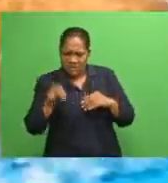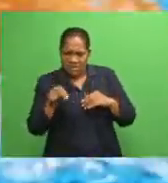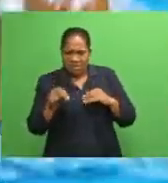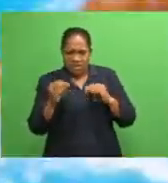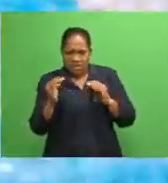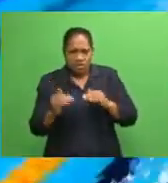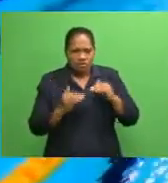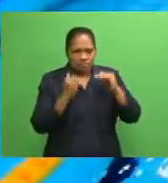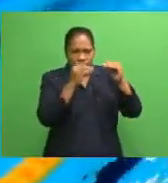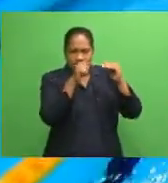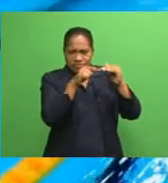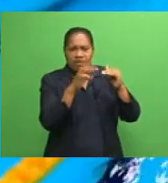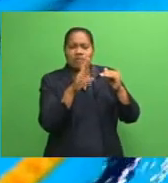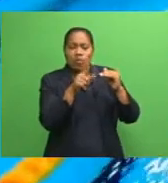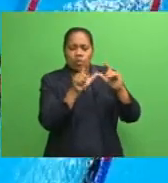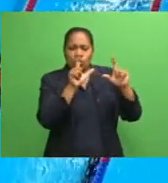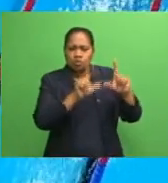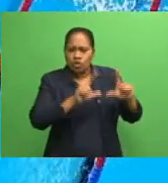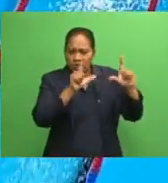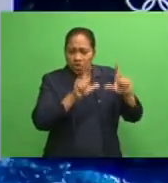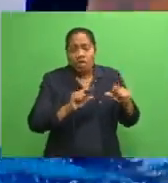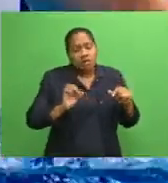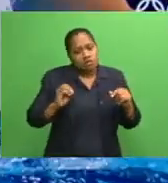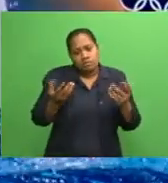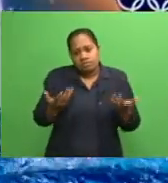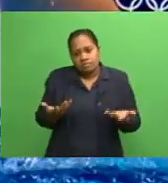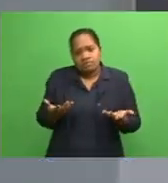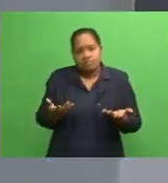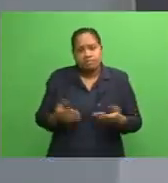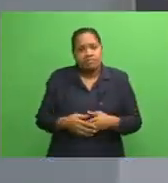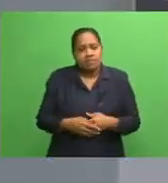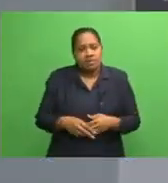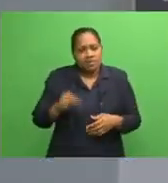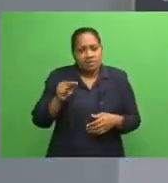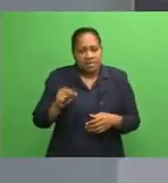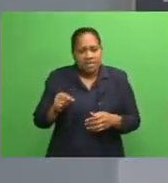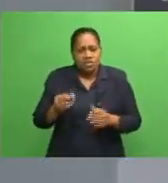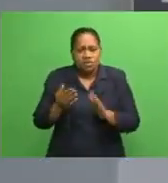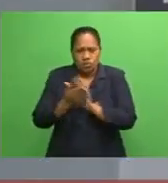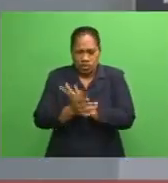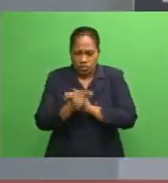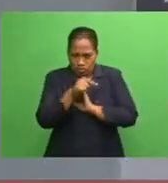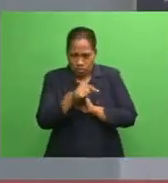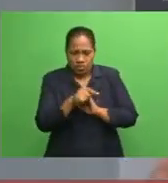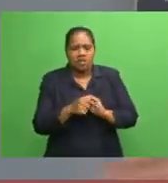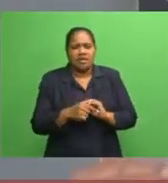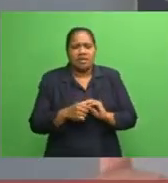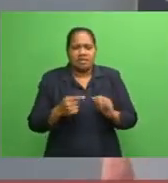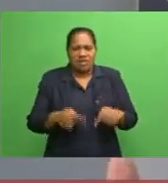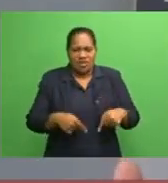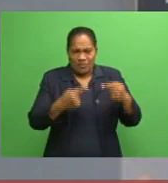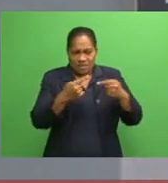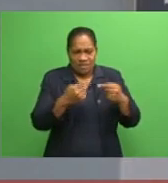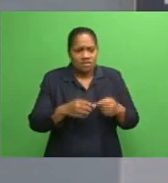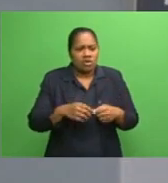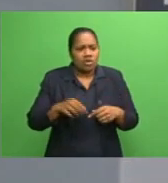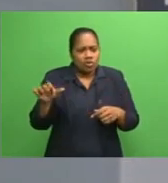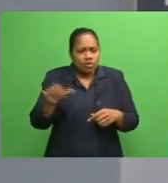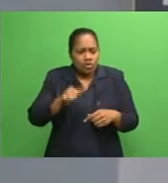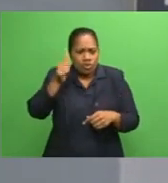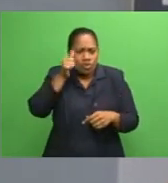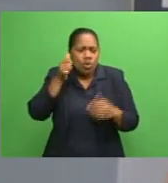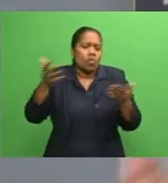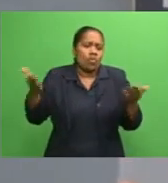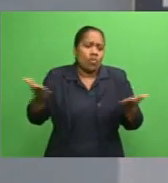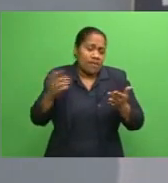Tokyo. So they're badly in need of going to these competitions and to exactly know where these competitions will be